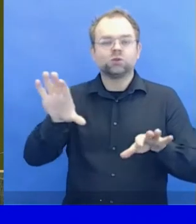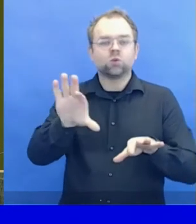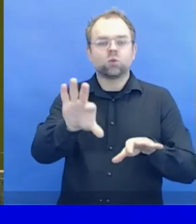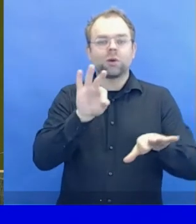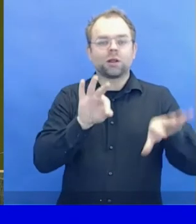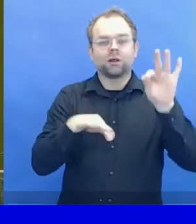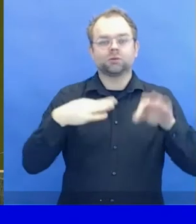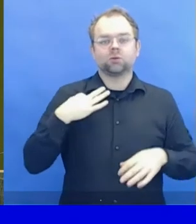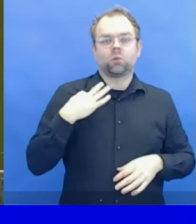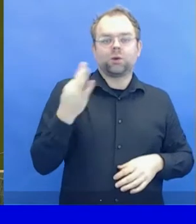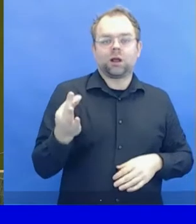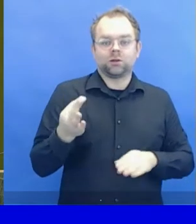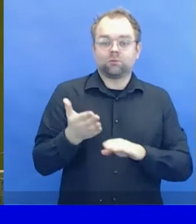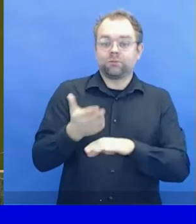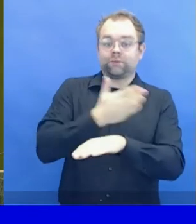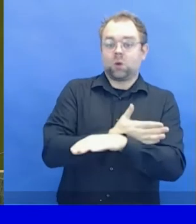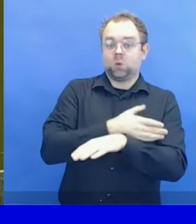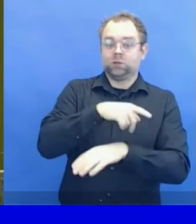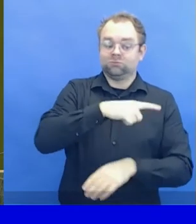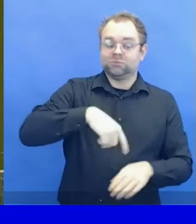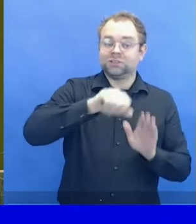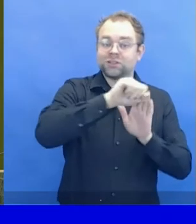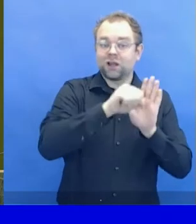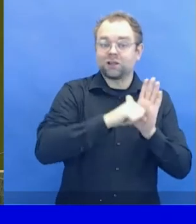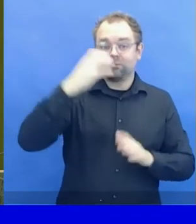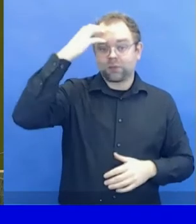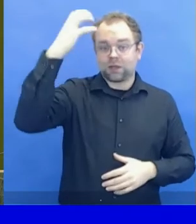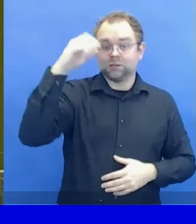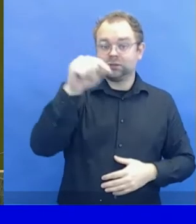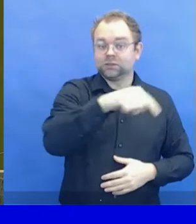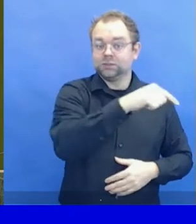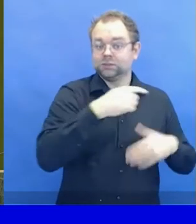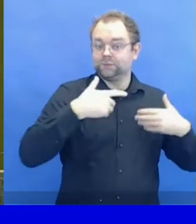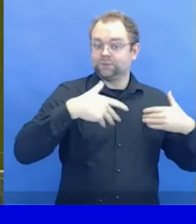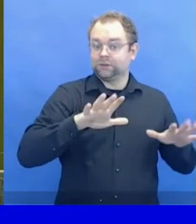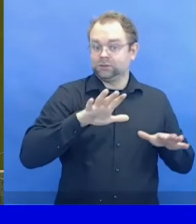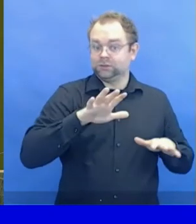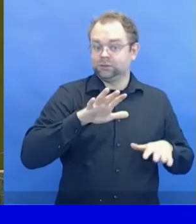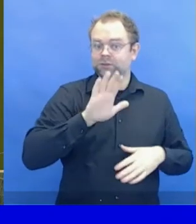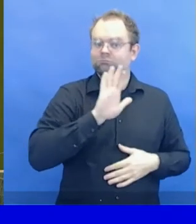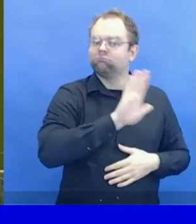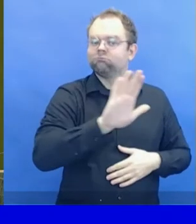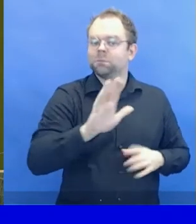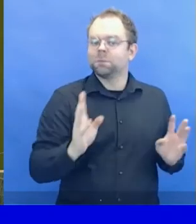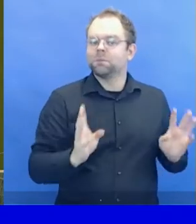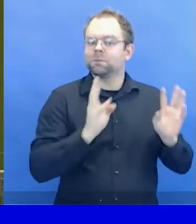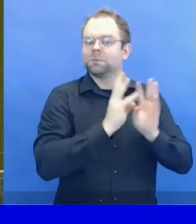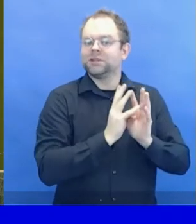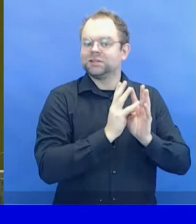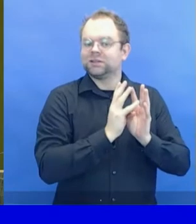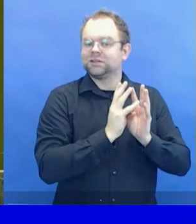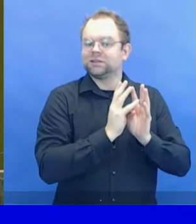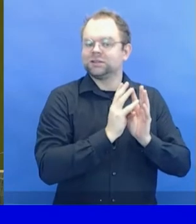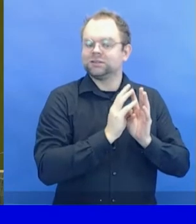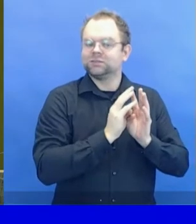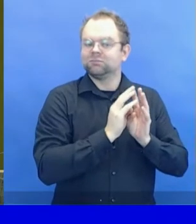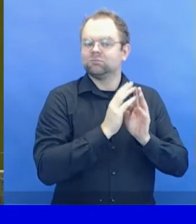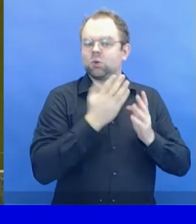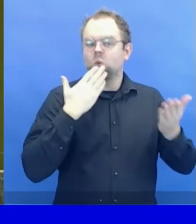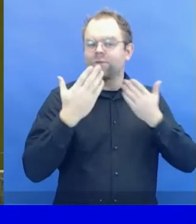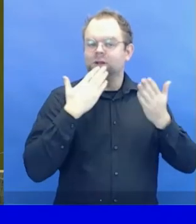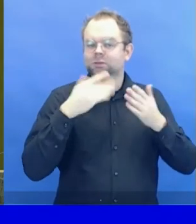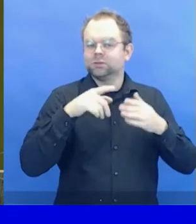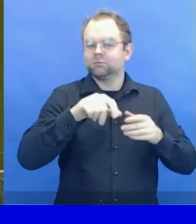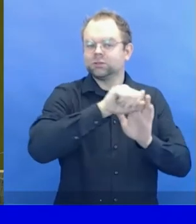At those meetings for which two-thirds of the State Parties shall constitute a quorum, the persons